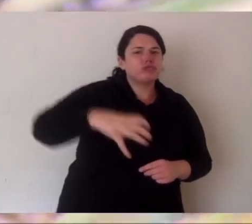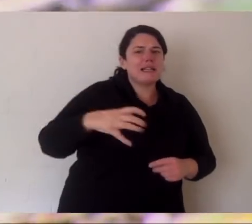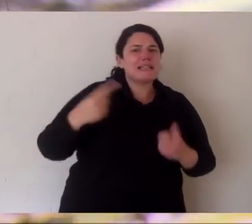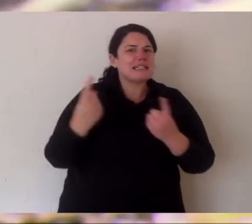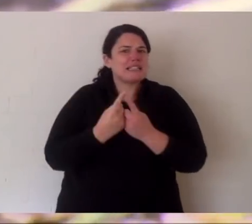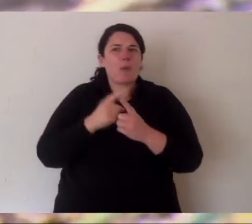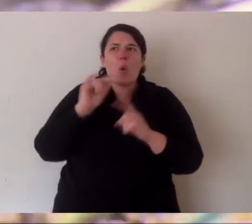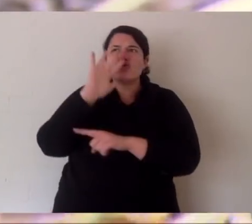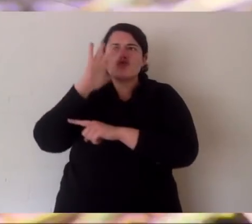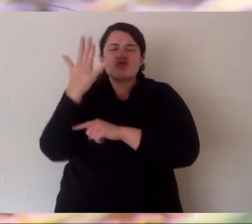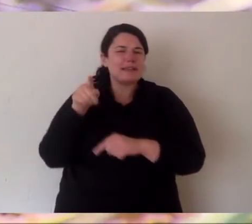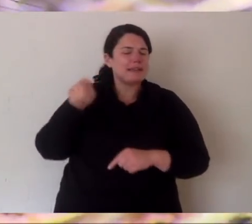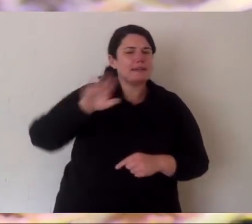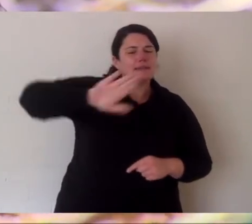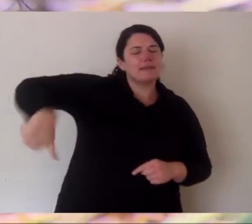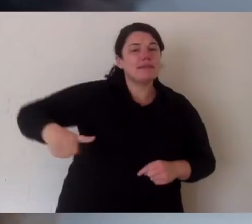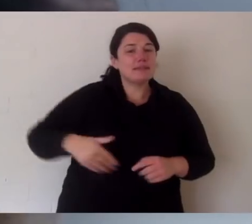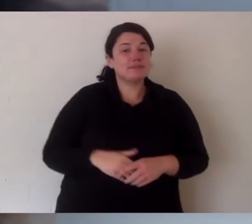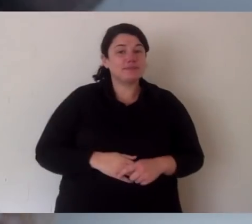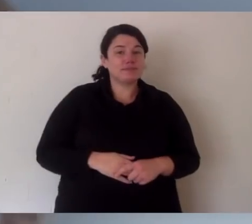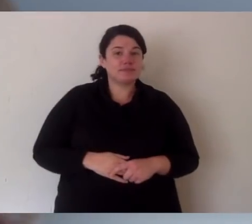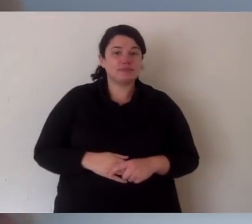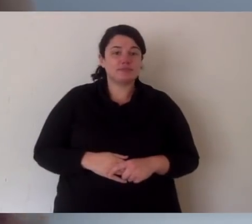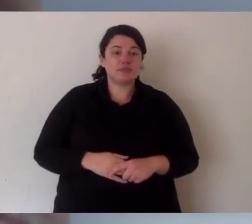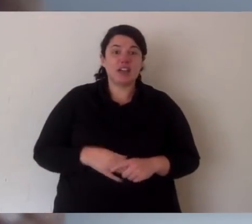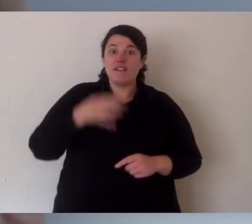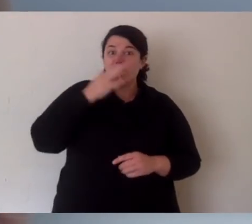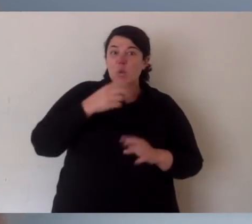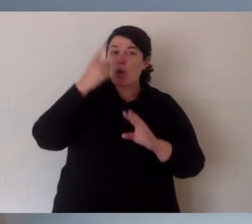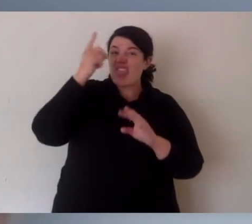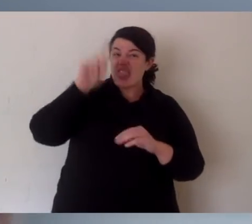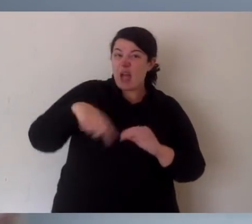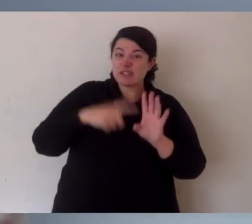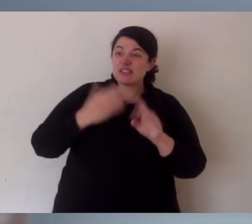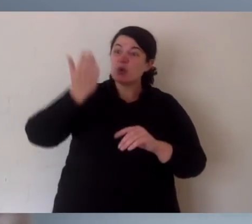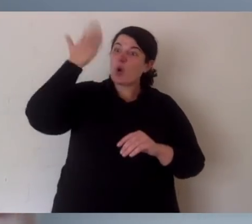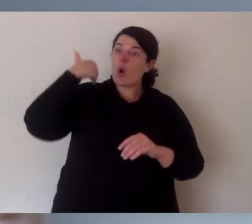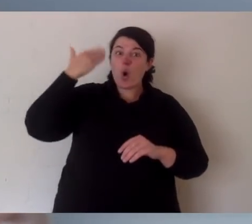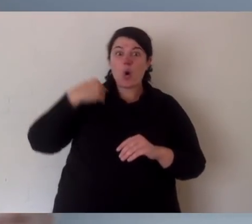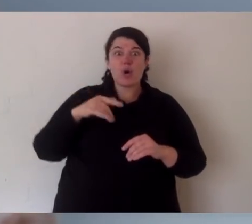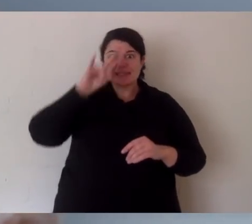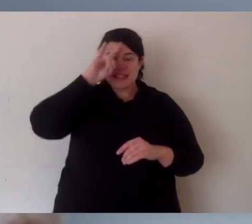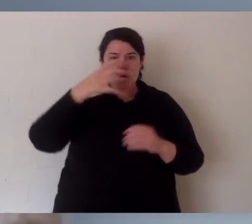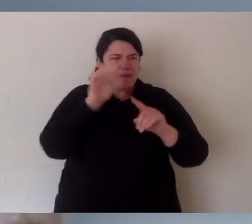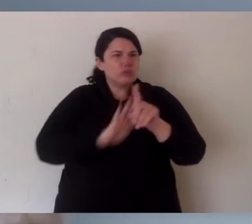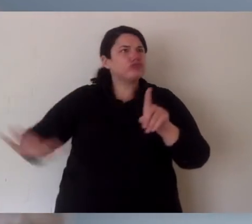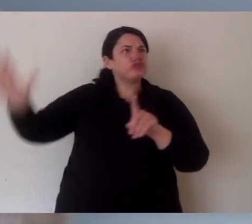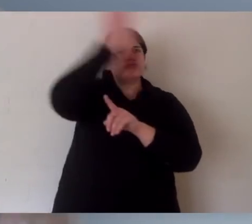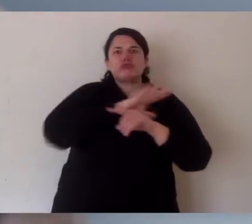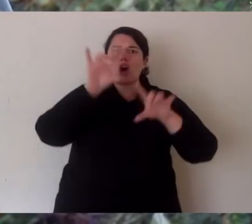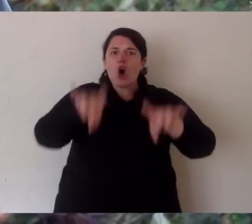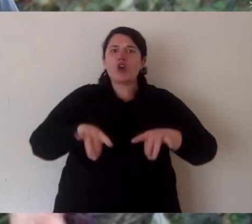stripe might look like some moonlight or a different tree branch or something like that. Until a couple of thousand years ago